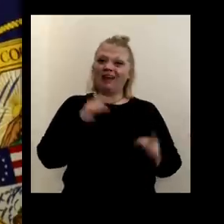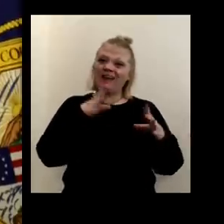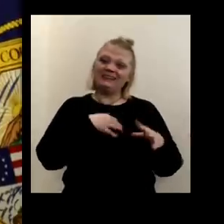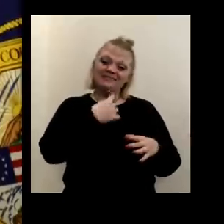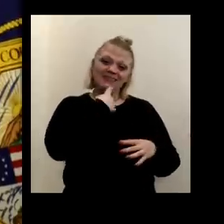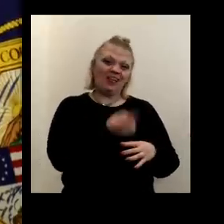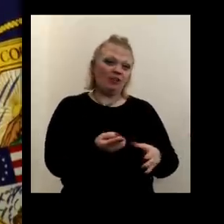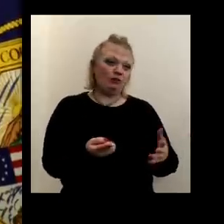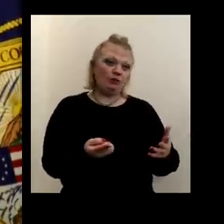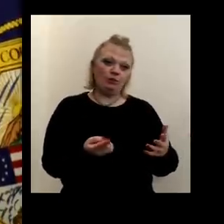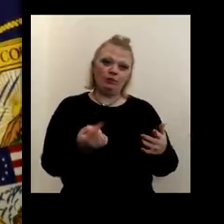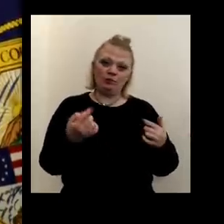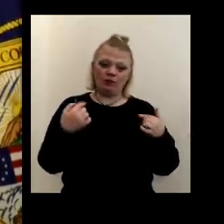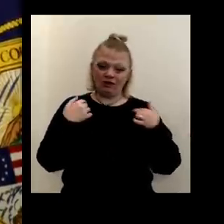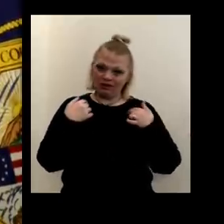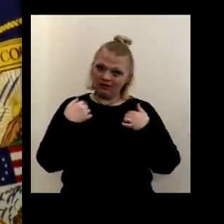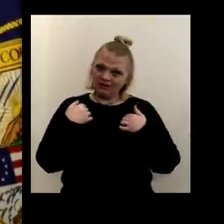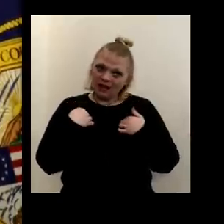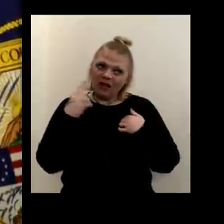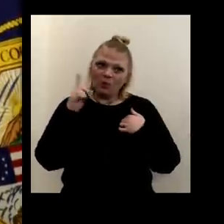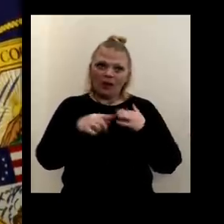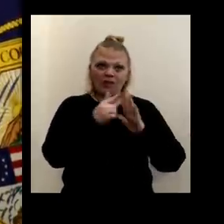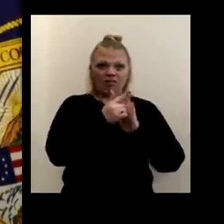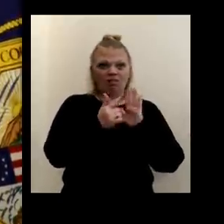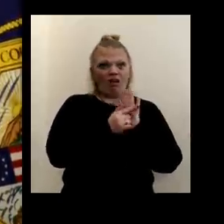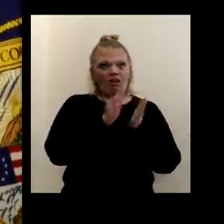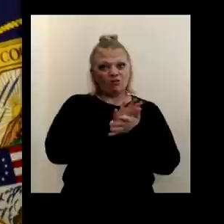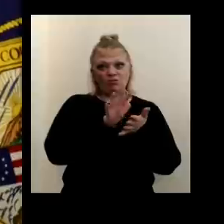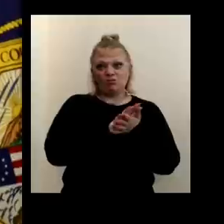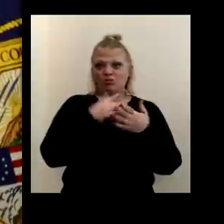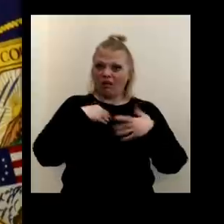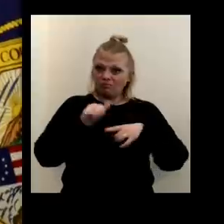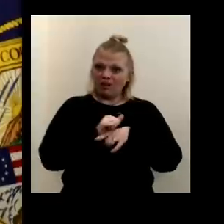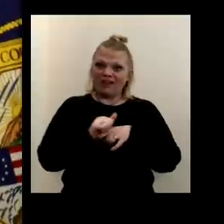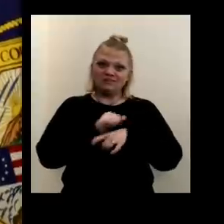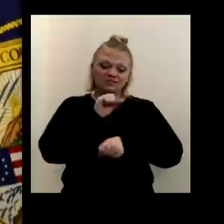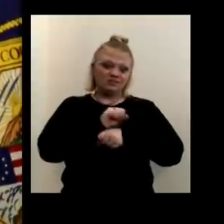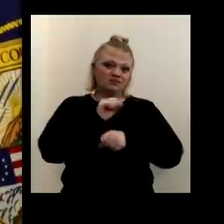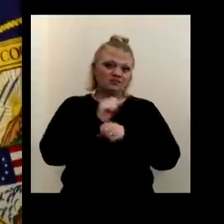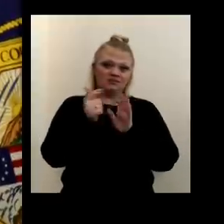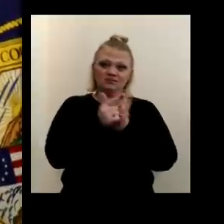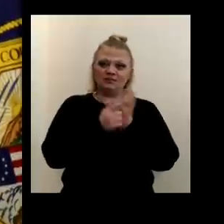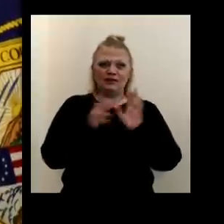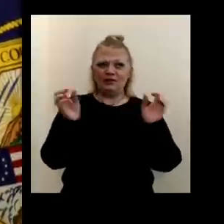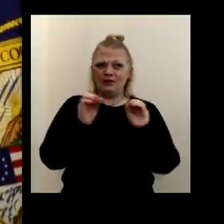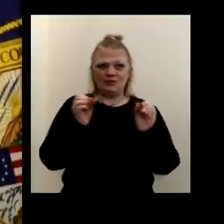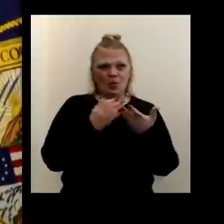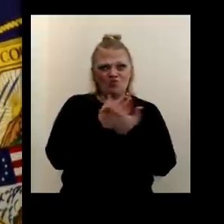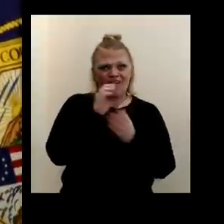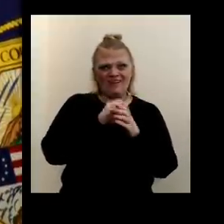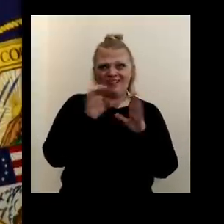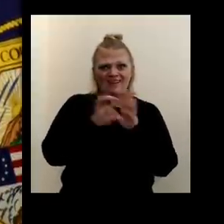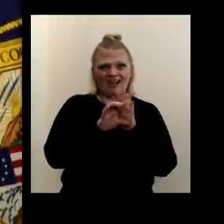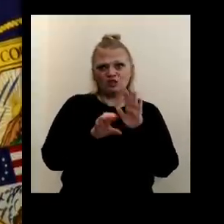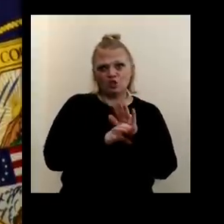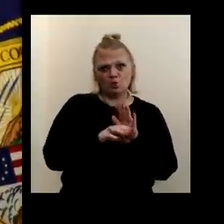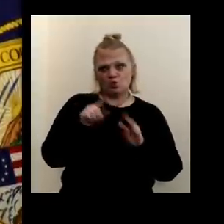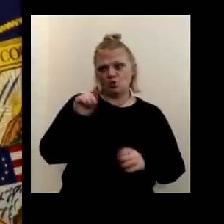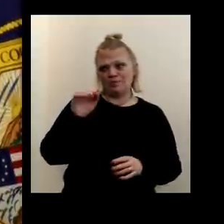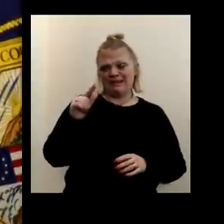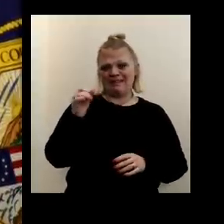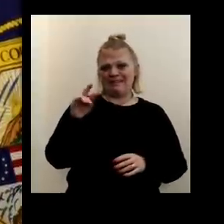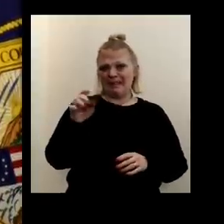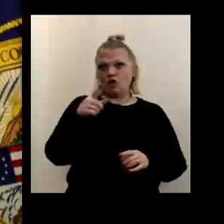someone who went to law school and practice law, there is no right in the constitution to tailgate. Uh, you have a free,